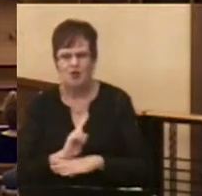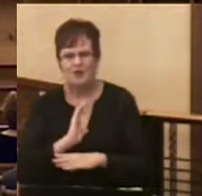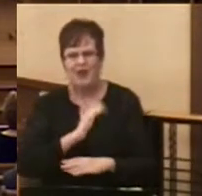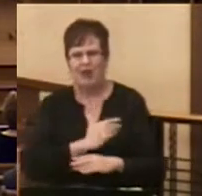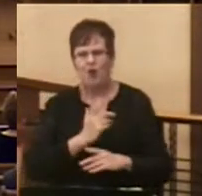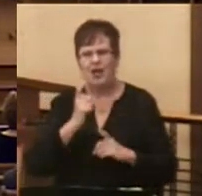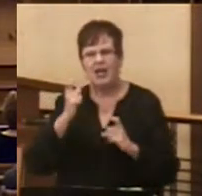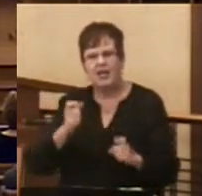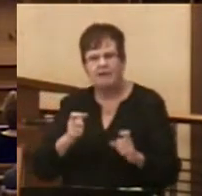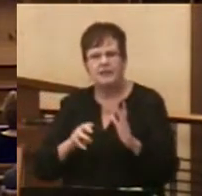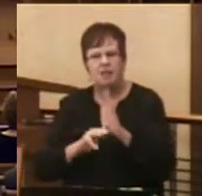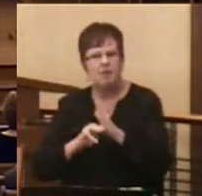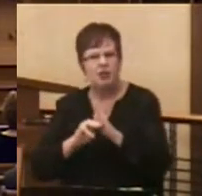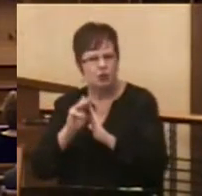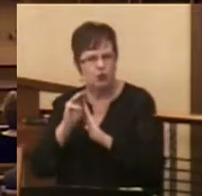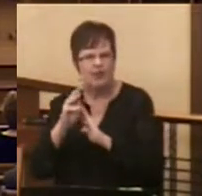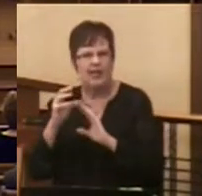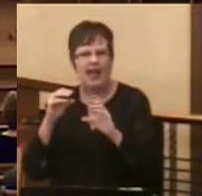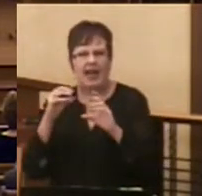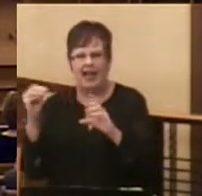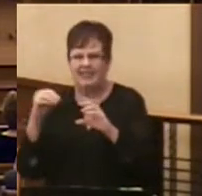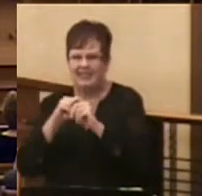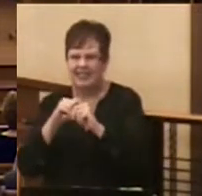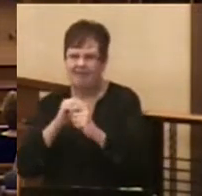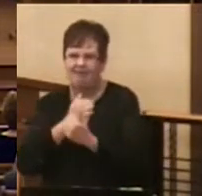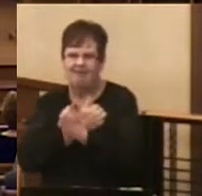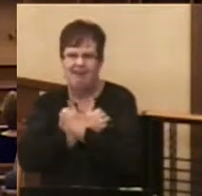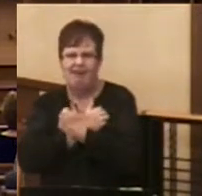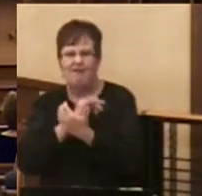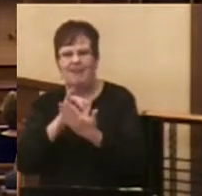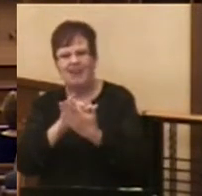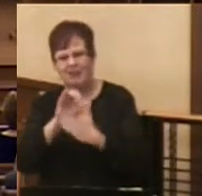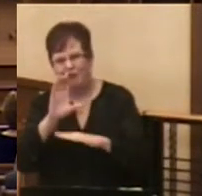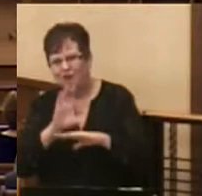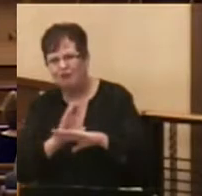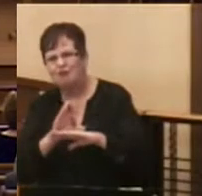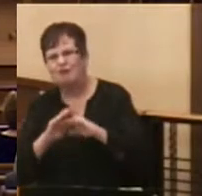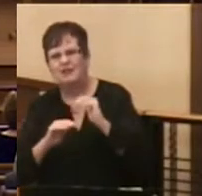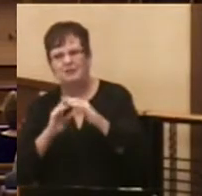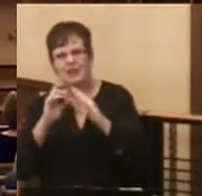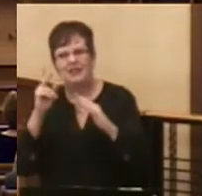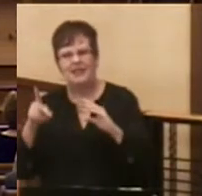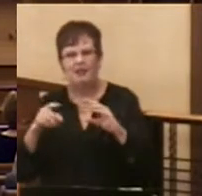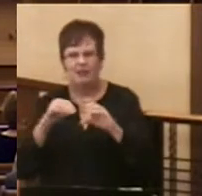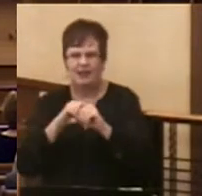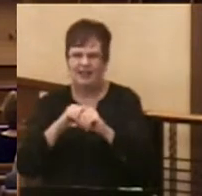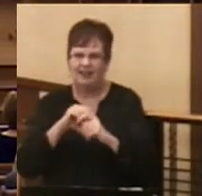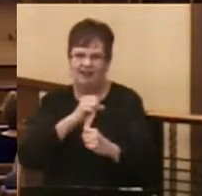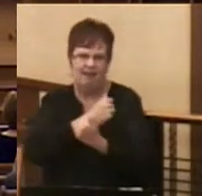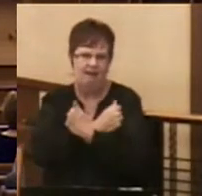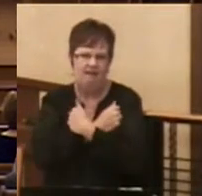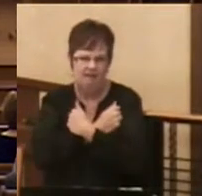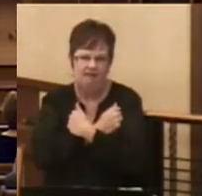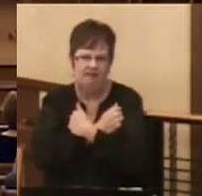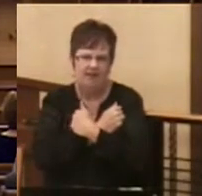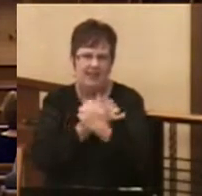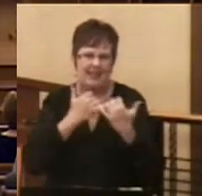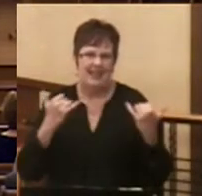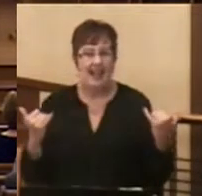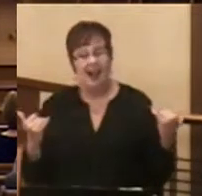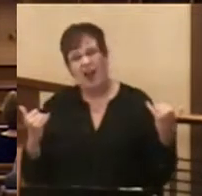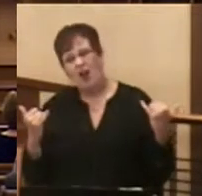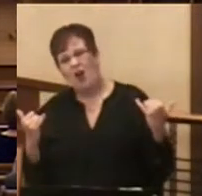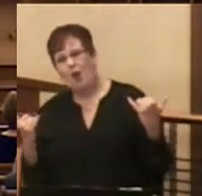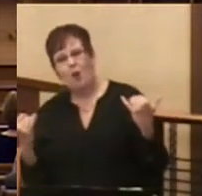gifts maturely and in love so that the church is built up in love. Now, that